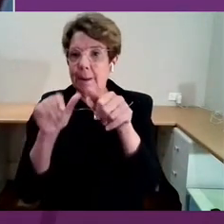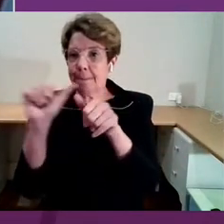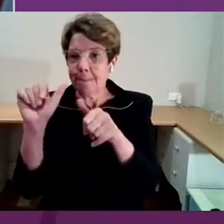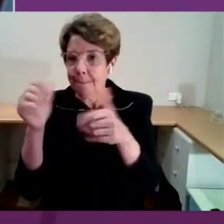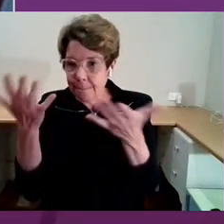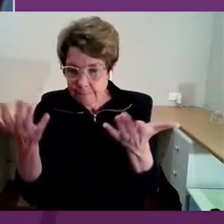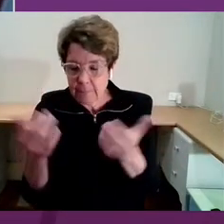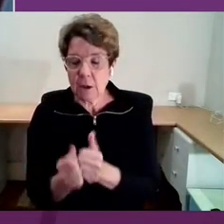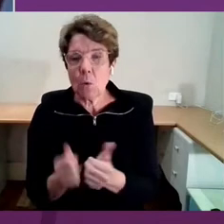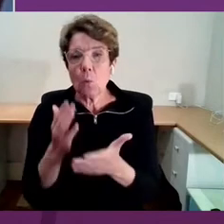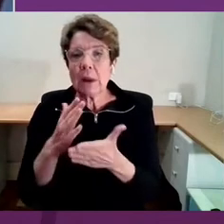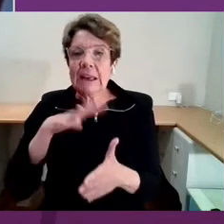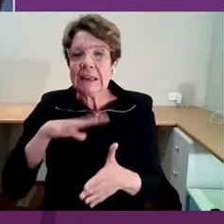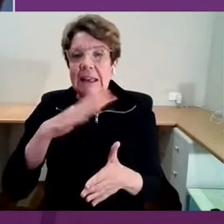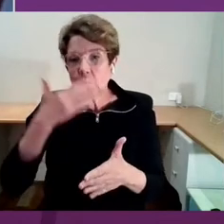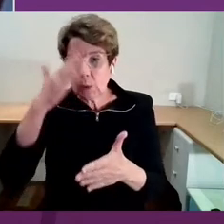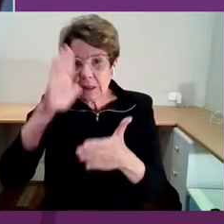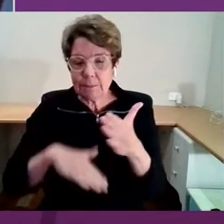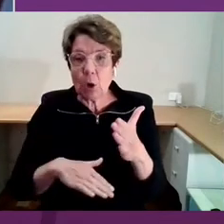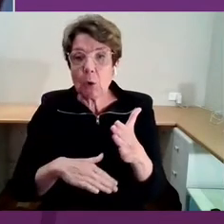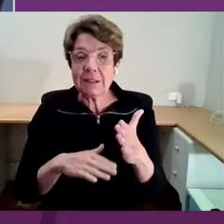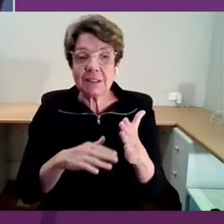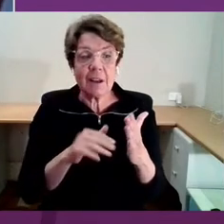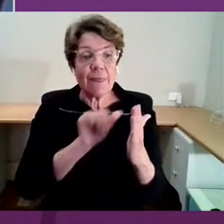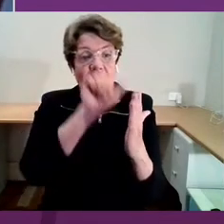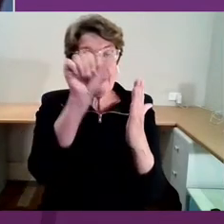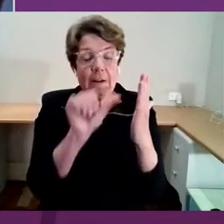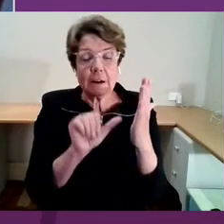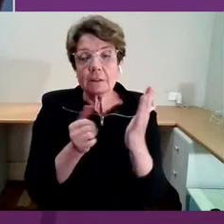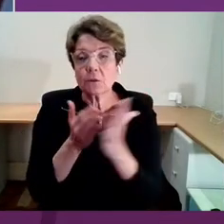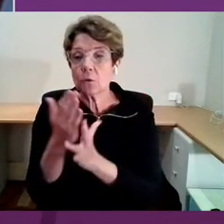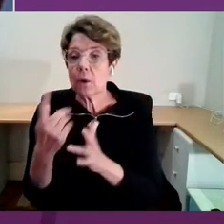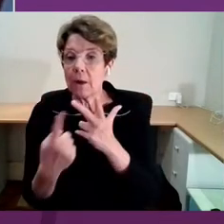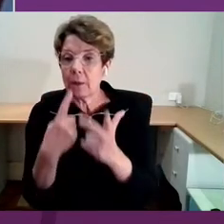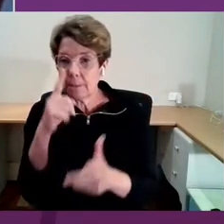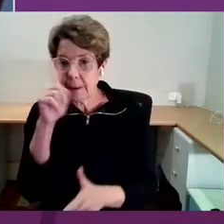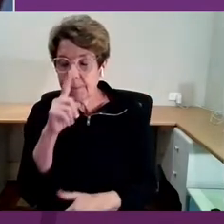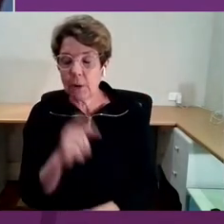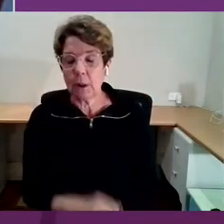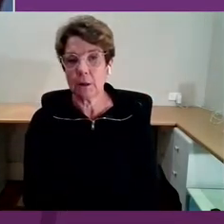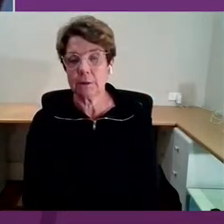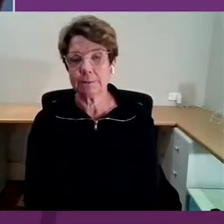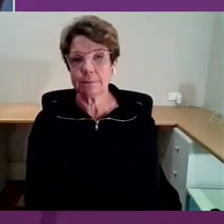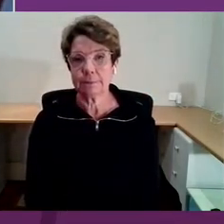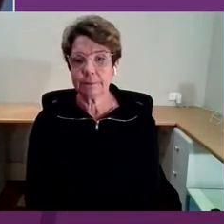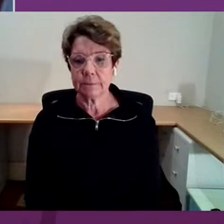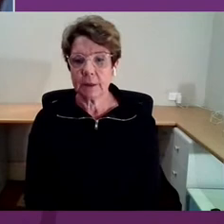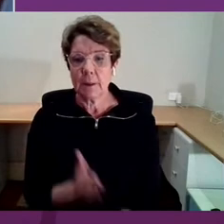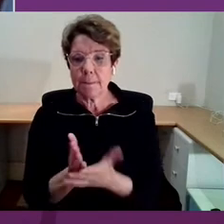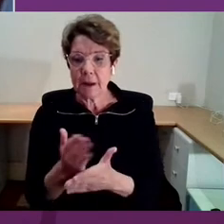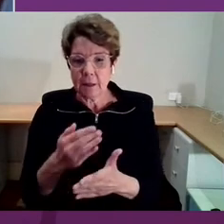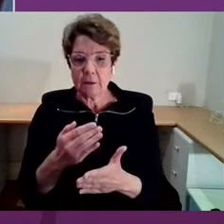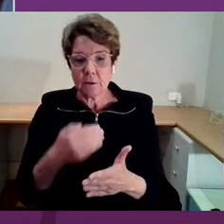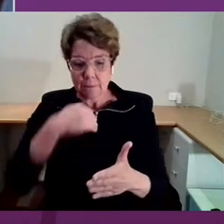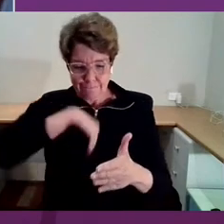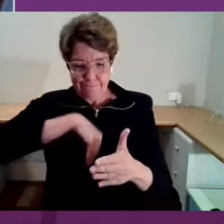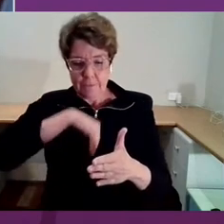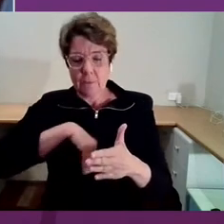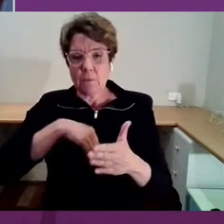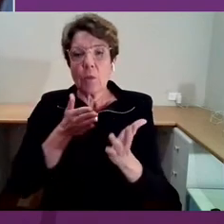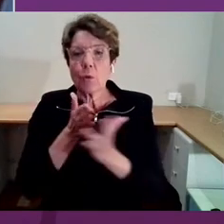experience the arts through others, but intrinsically through our own dreaming. So